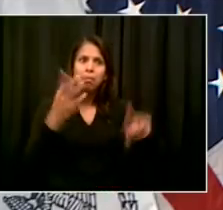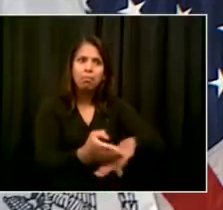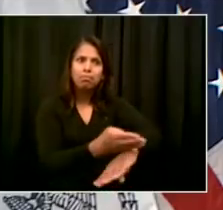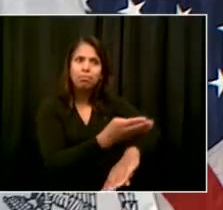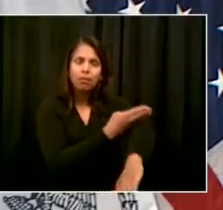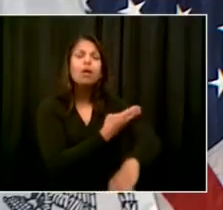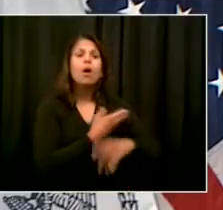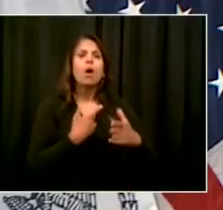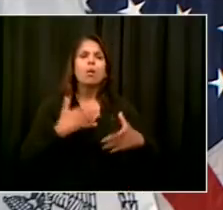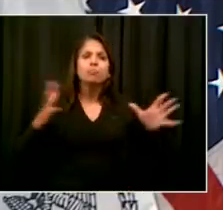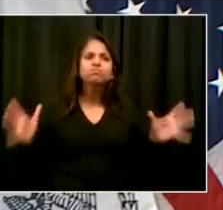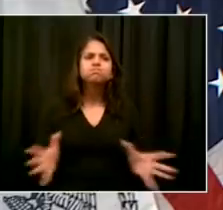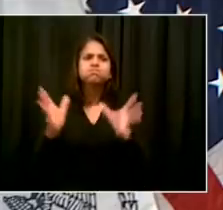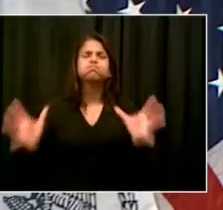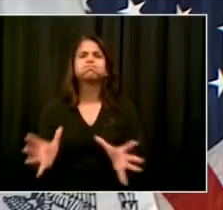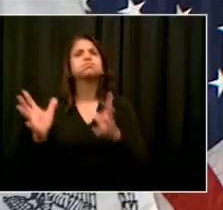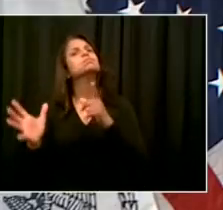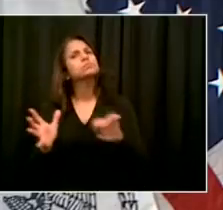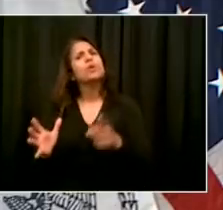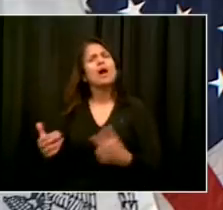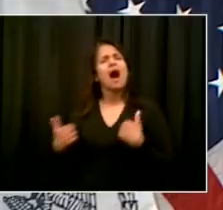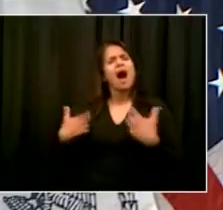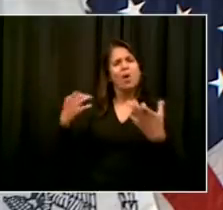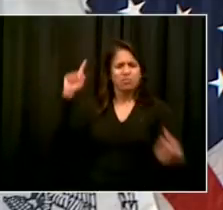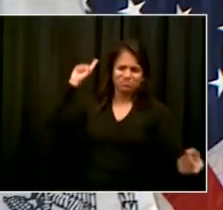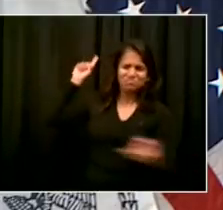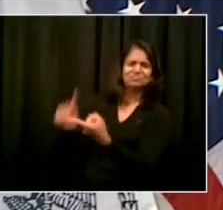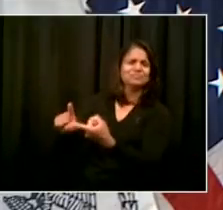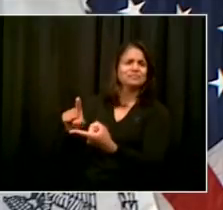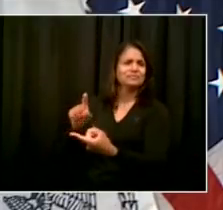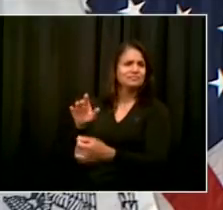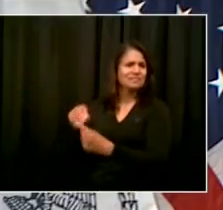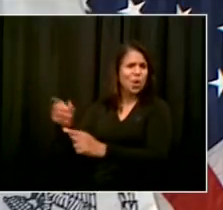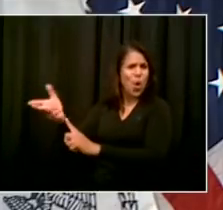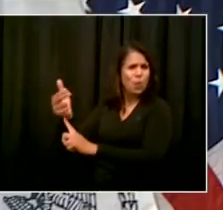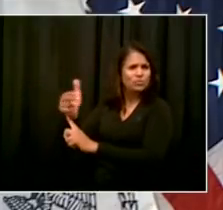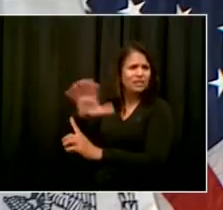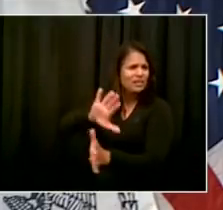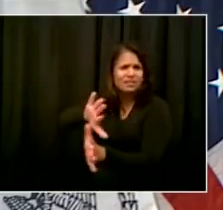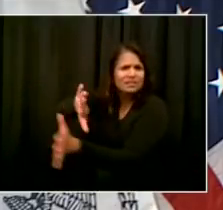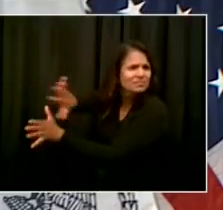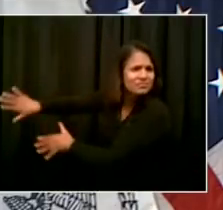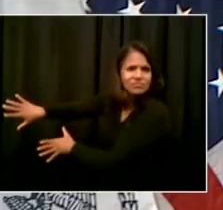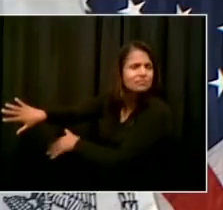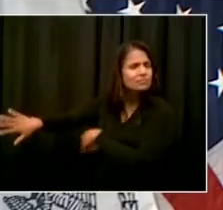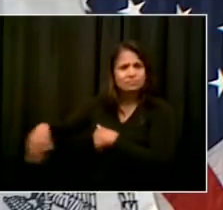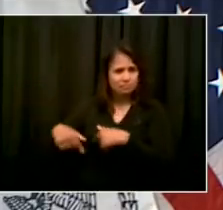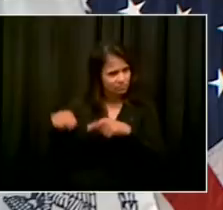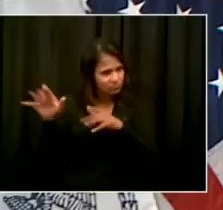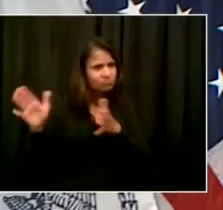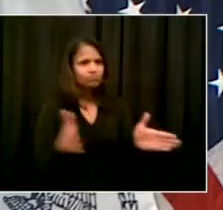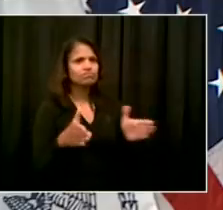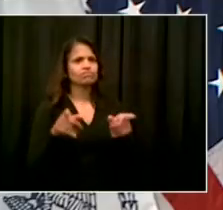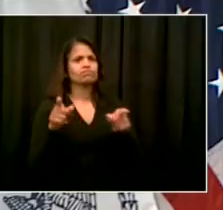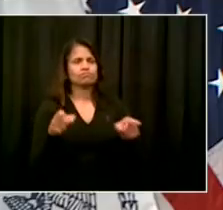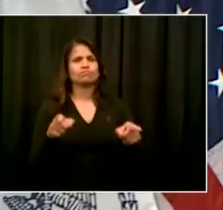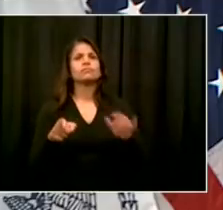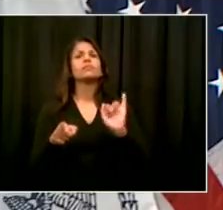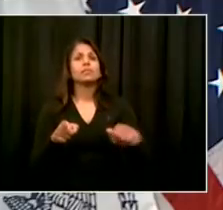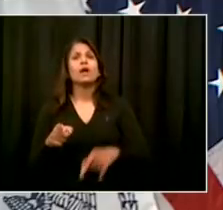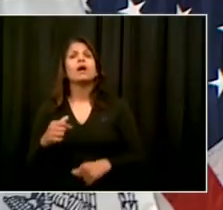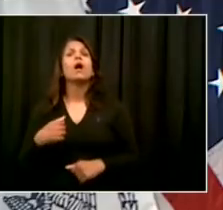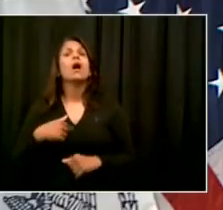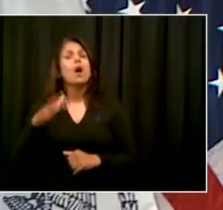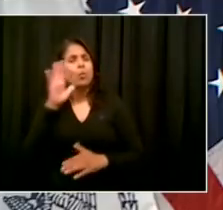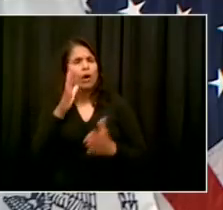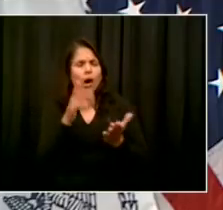to get people back to the shelters where they can get more support. Now, we're going to look at the whole situation here, and I want to let you know, you know, Commissioner Steve Banks, our